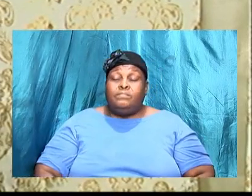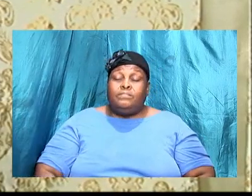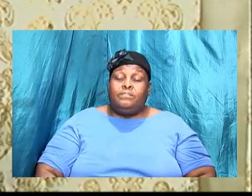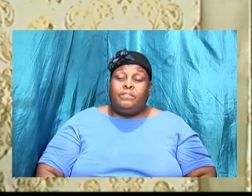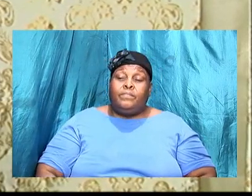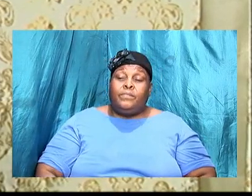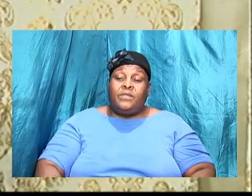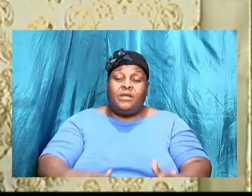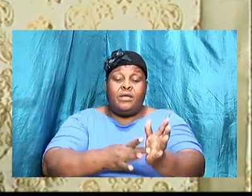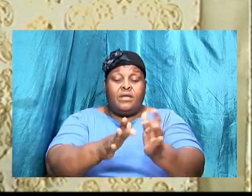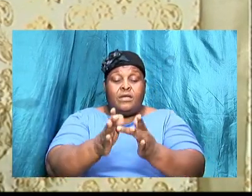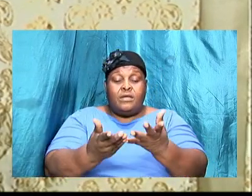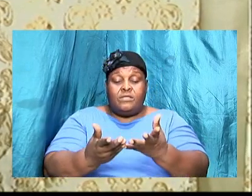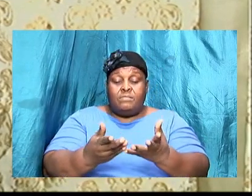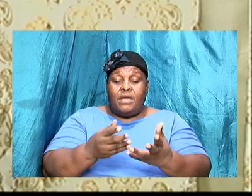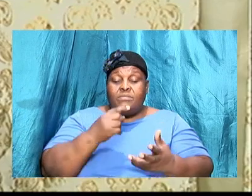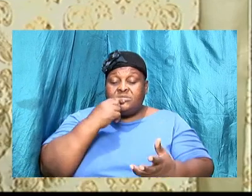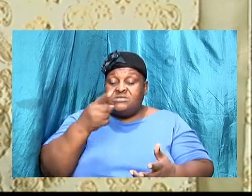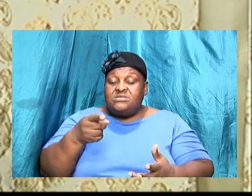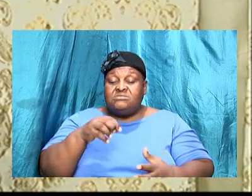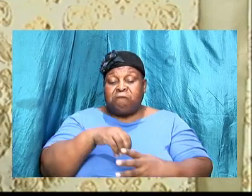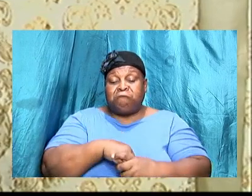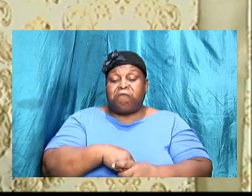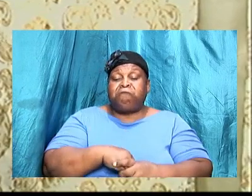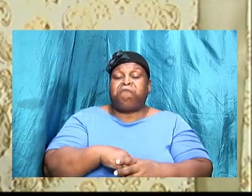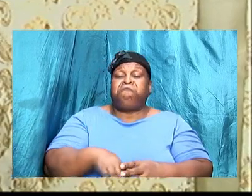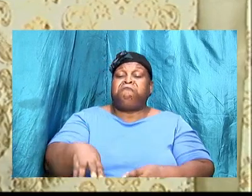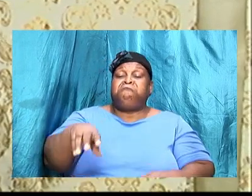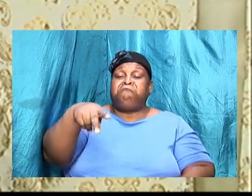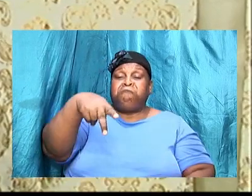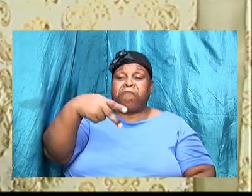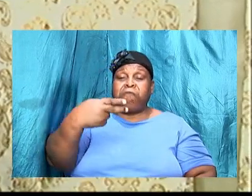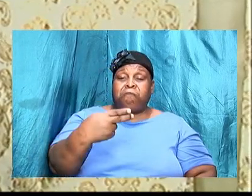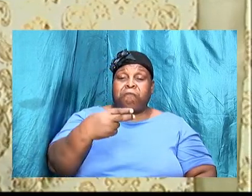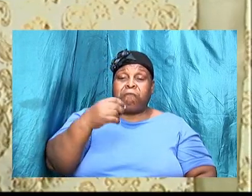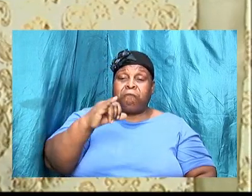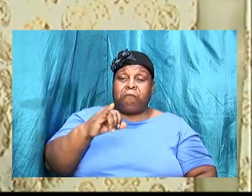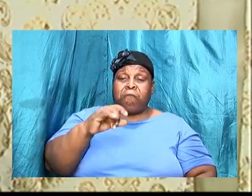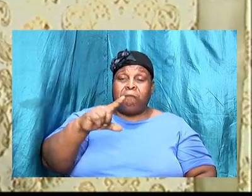says in Philippians 4, 6 to 7,